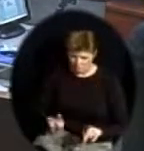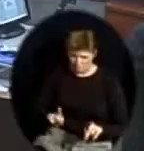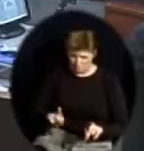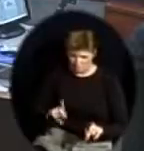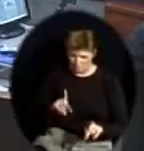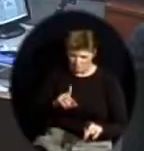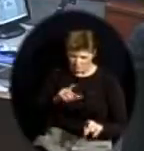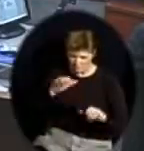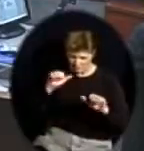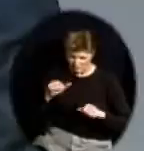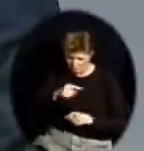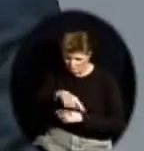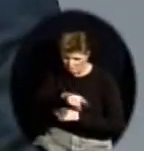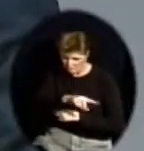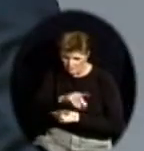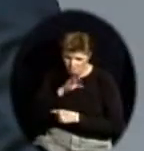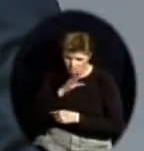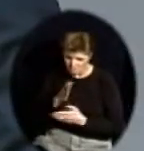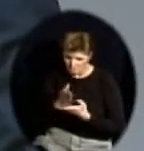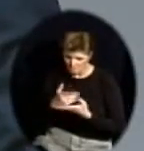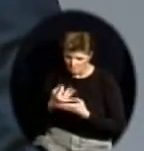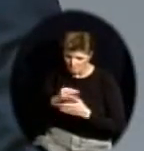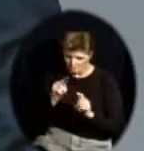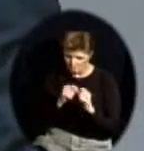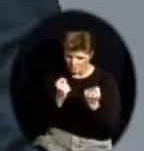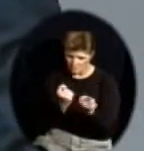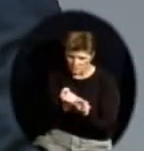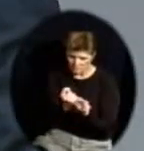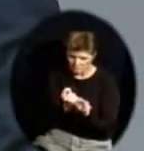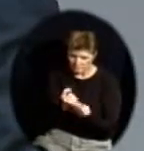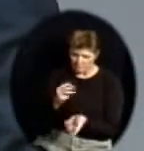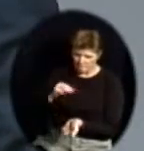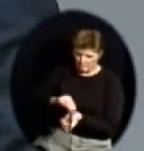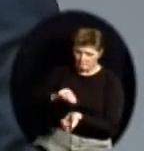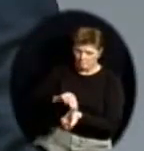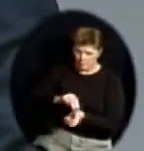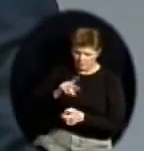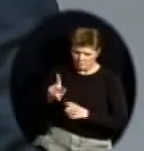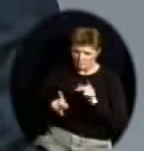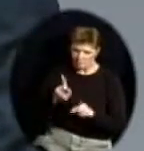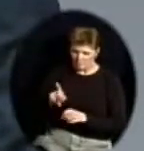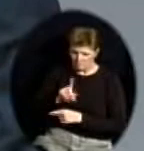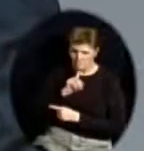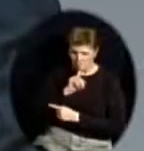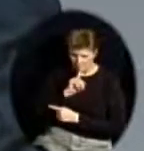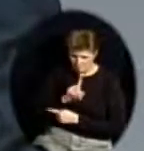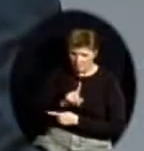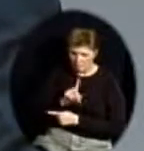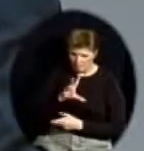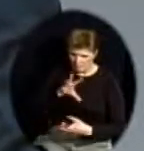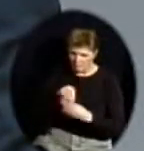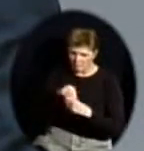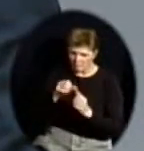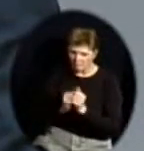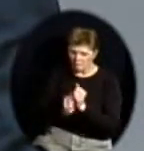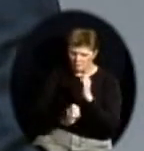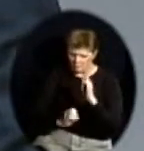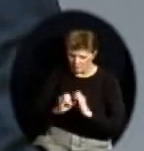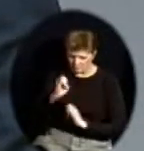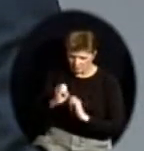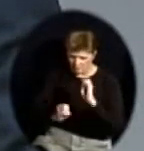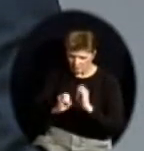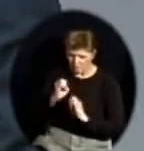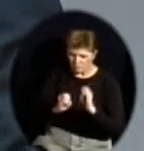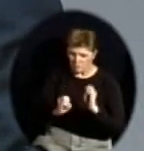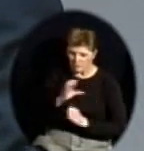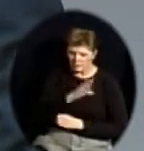are a key referral source and evaluation source for children who are eligible under